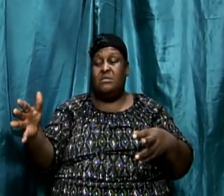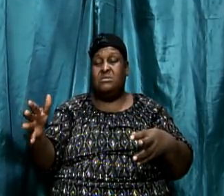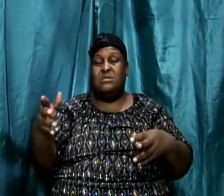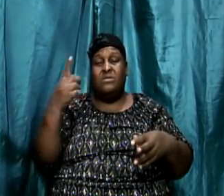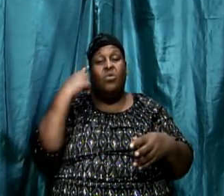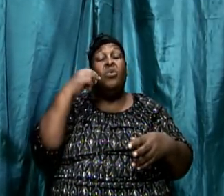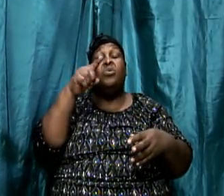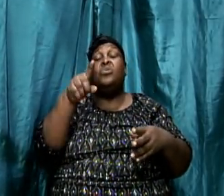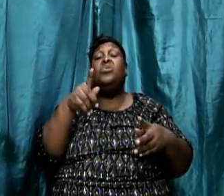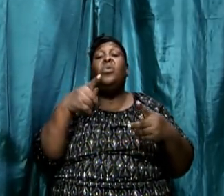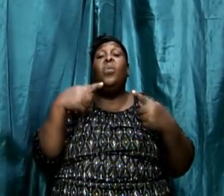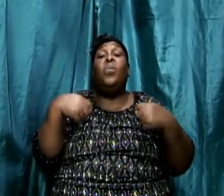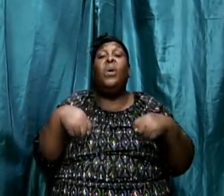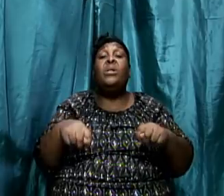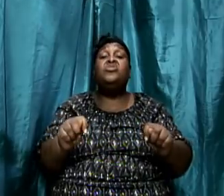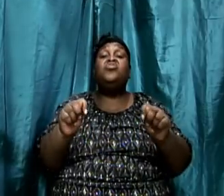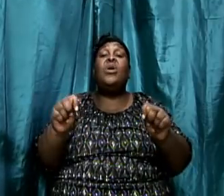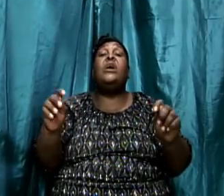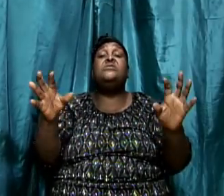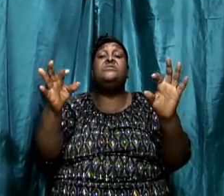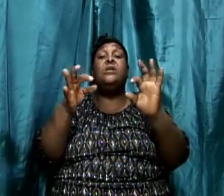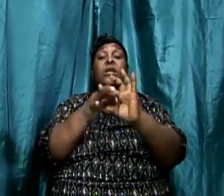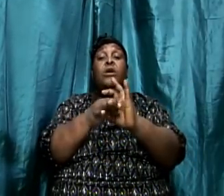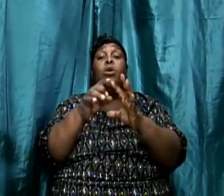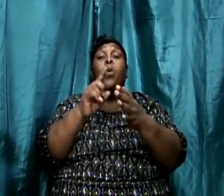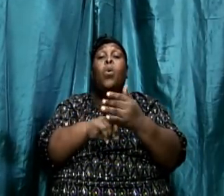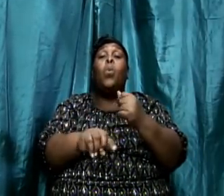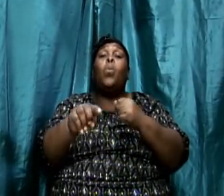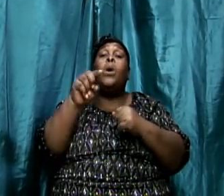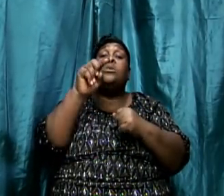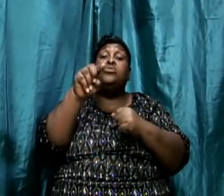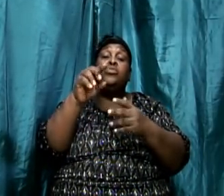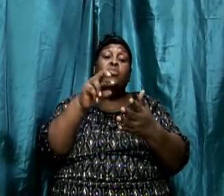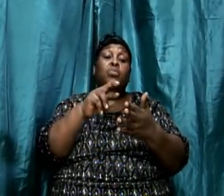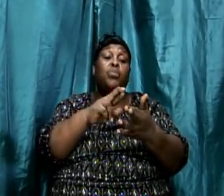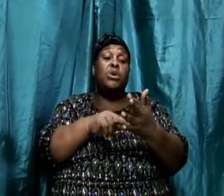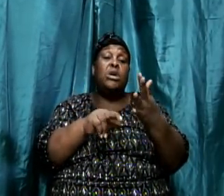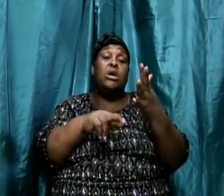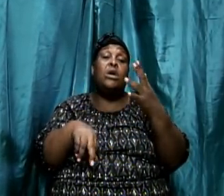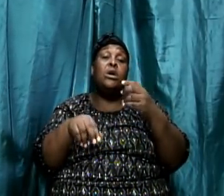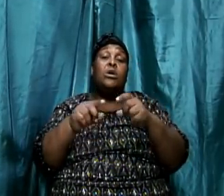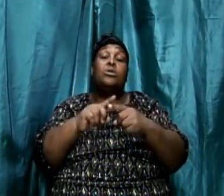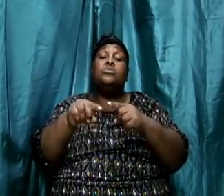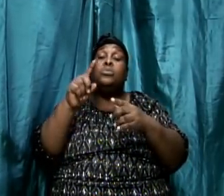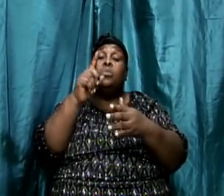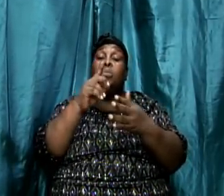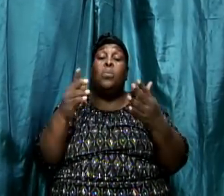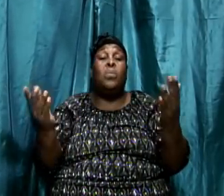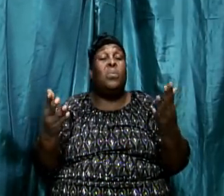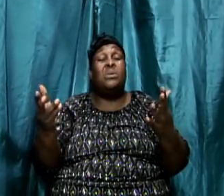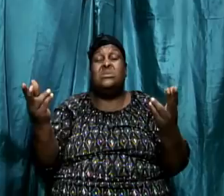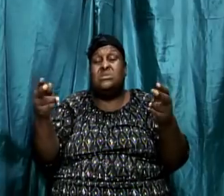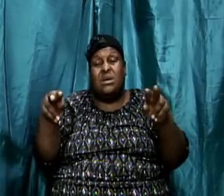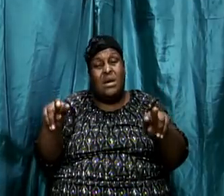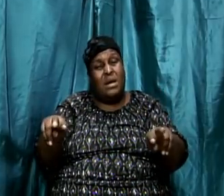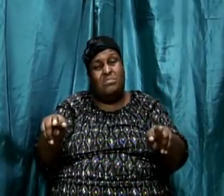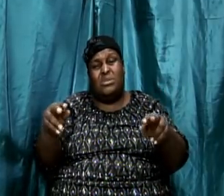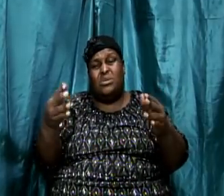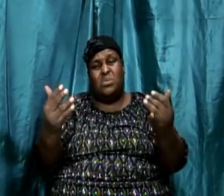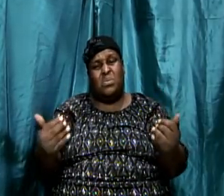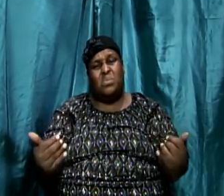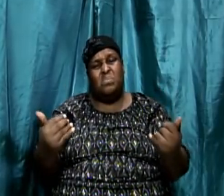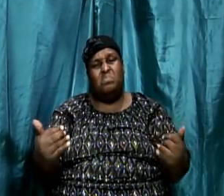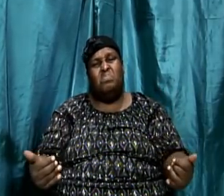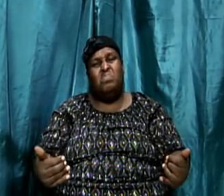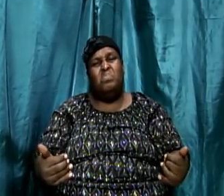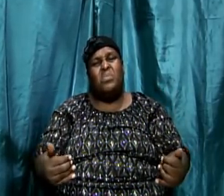link what you are reading with what is happening now. But when you read it, when it is context, you realize that oh, this is history